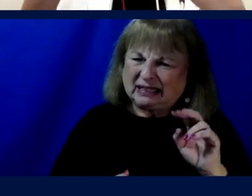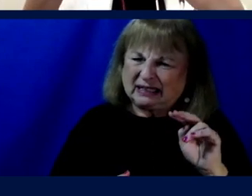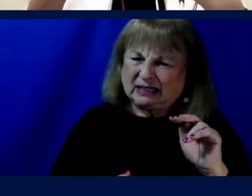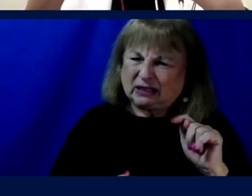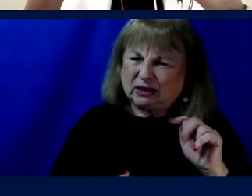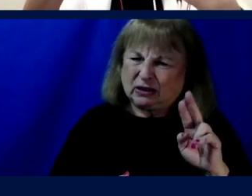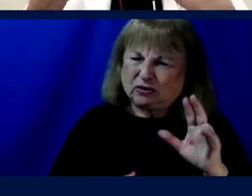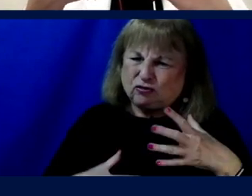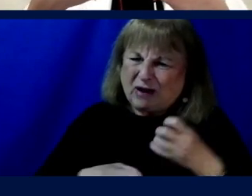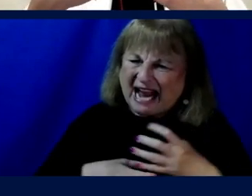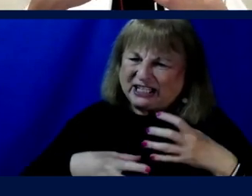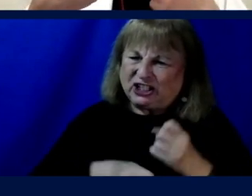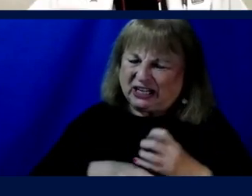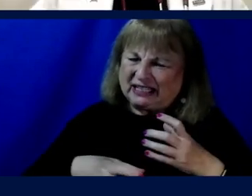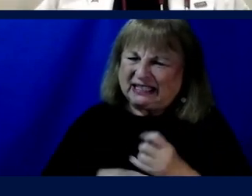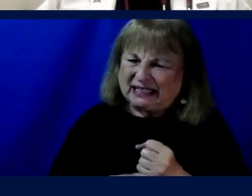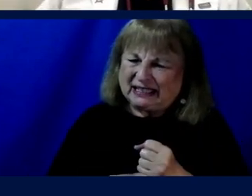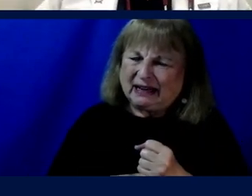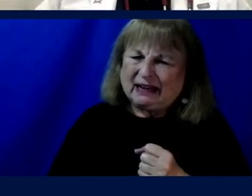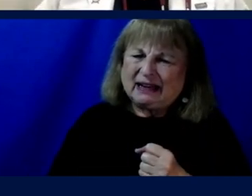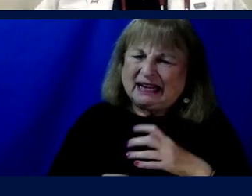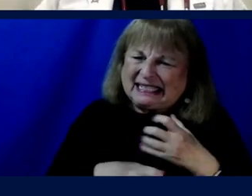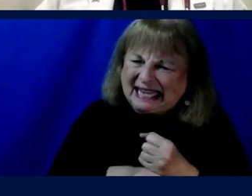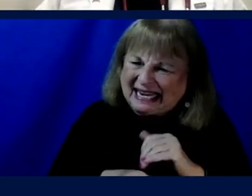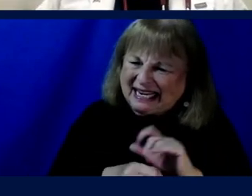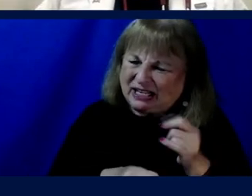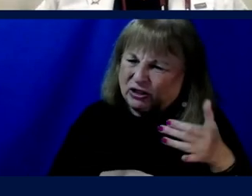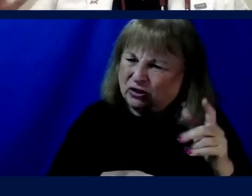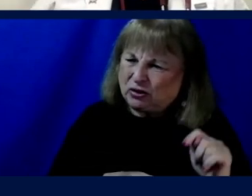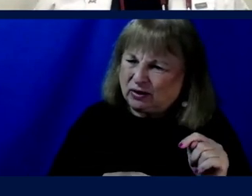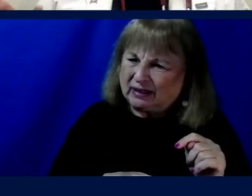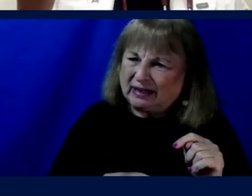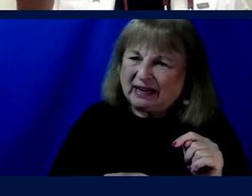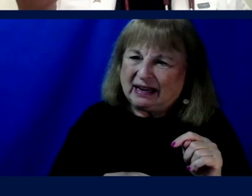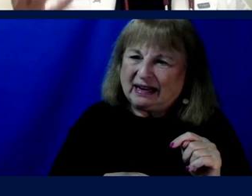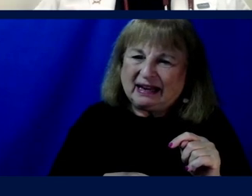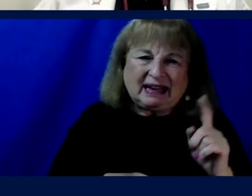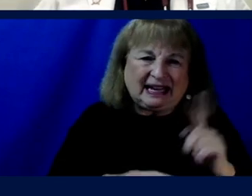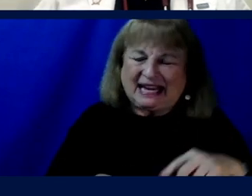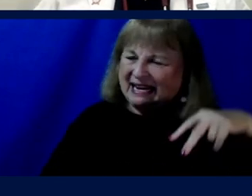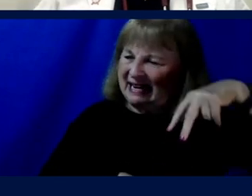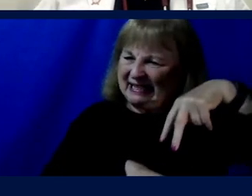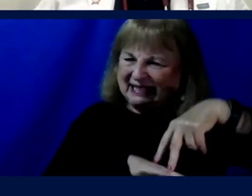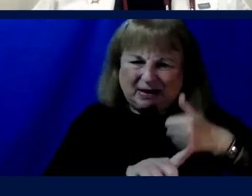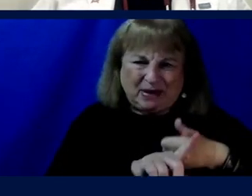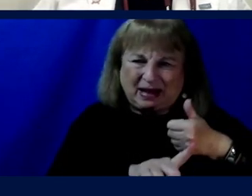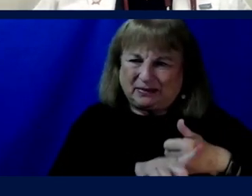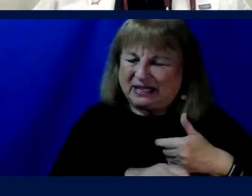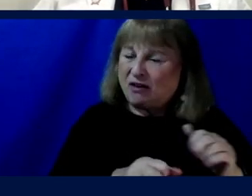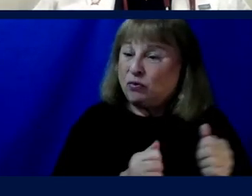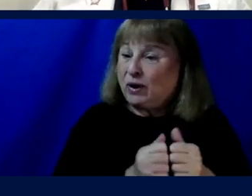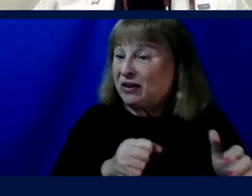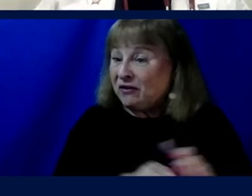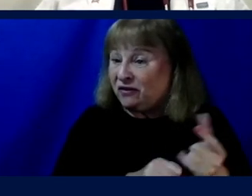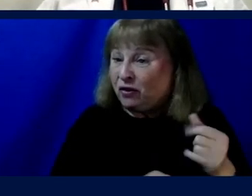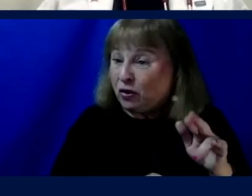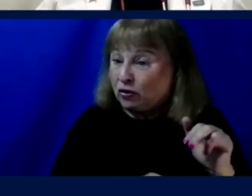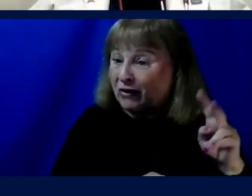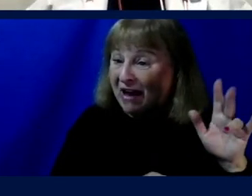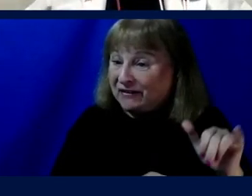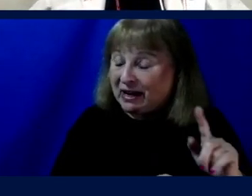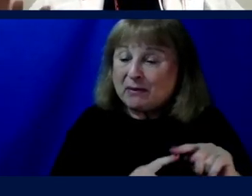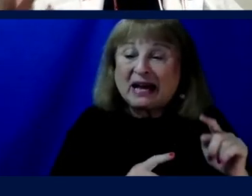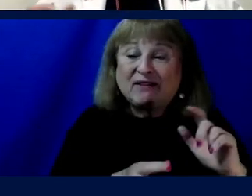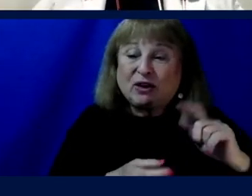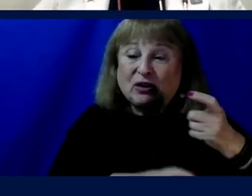or sort of a tightness in all of his joint capsules. He does not by himself stand in full gravity. But the second you turn on lunar